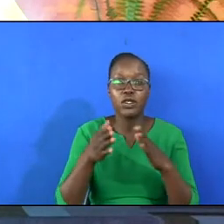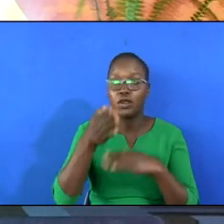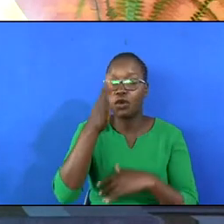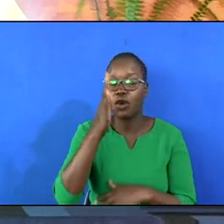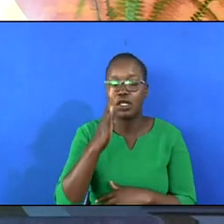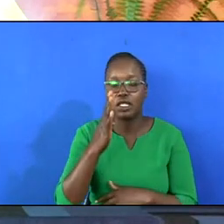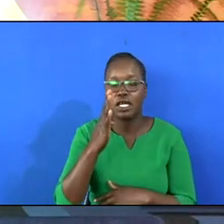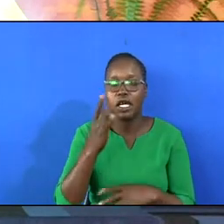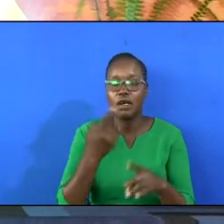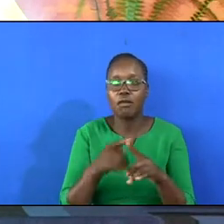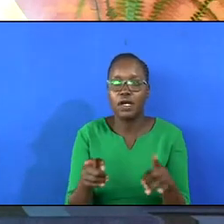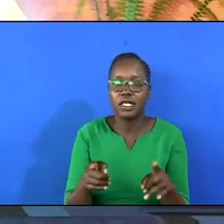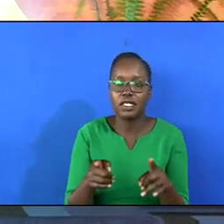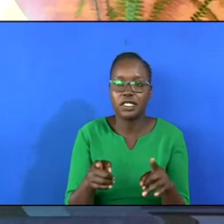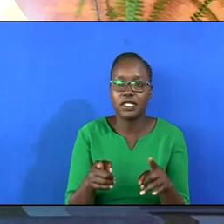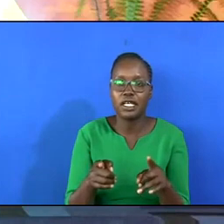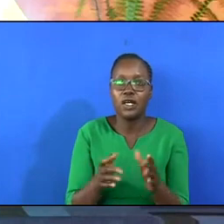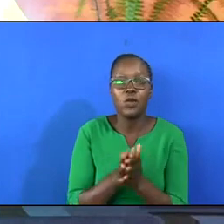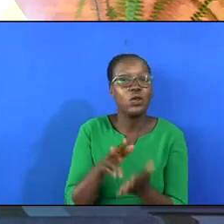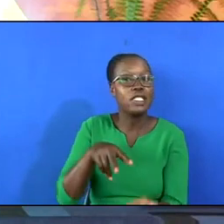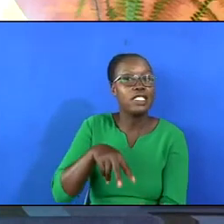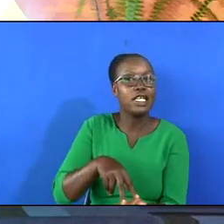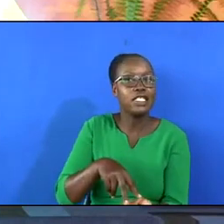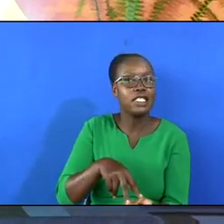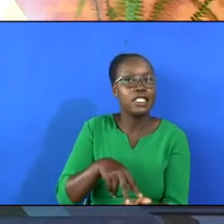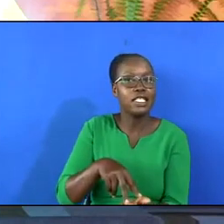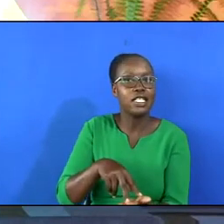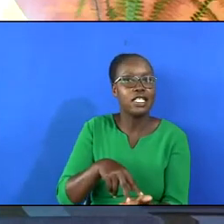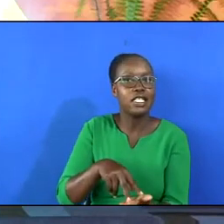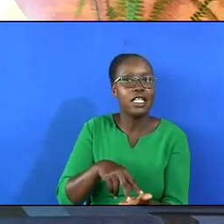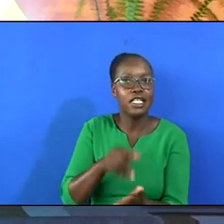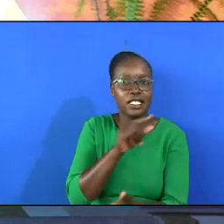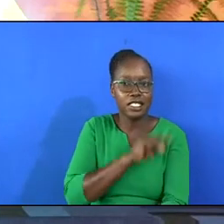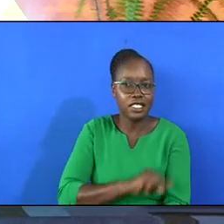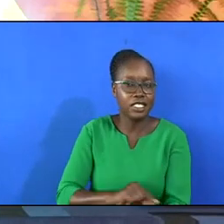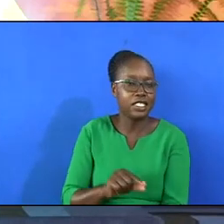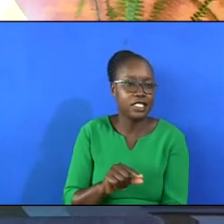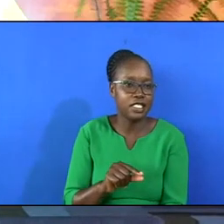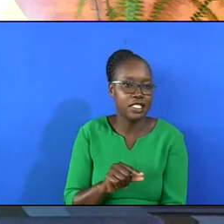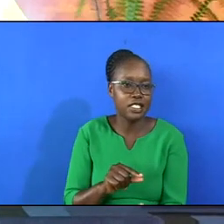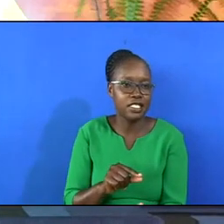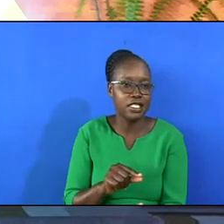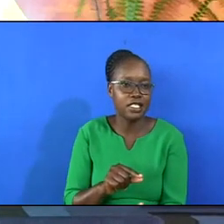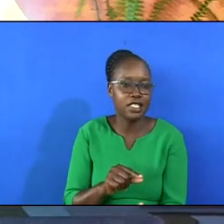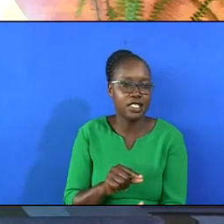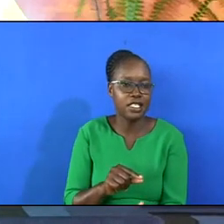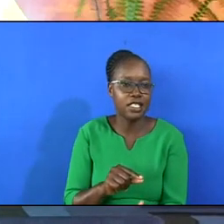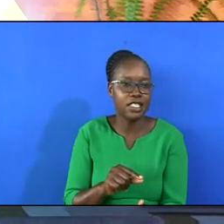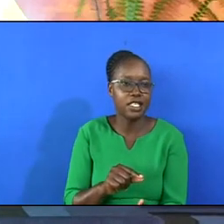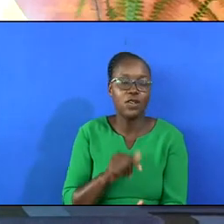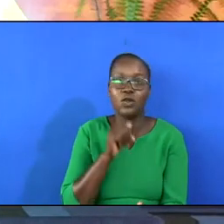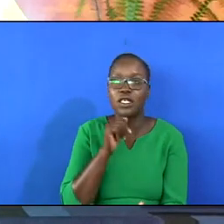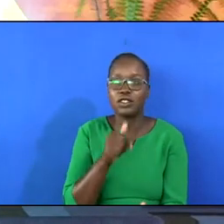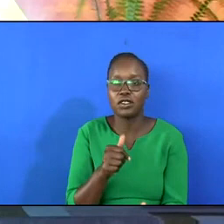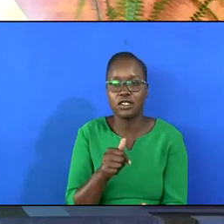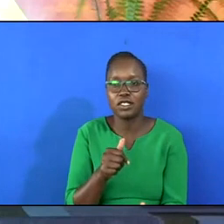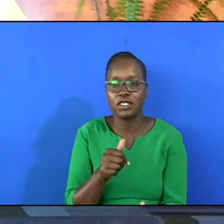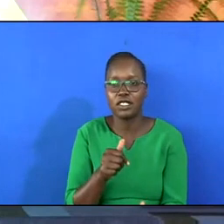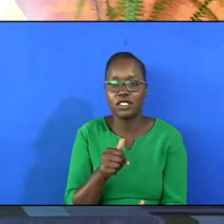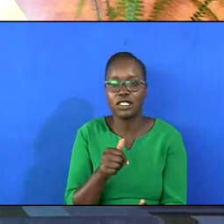God. But we stand in his grace. We are not